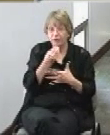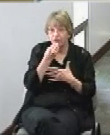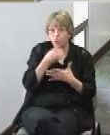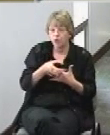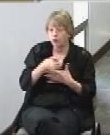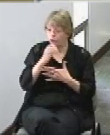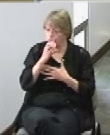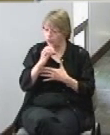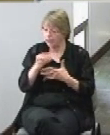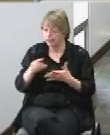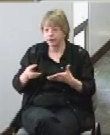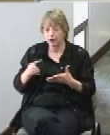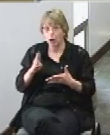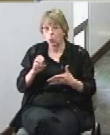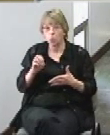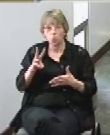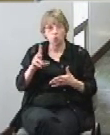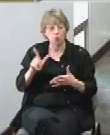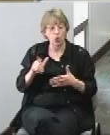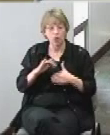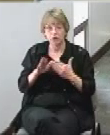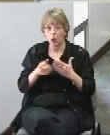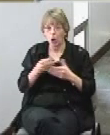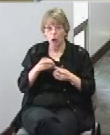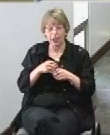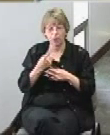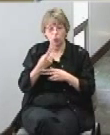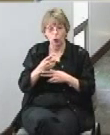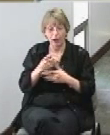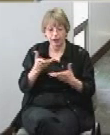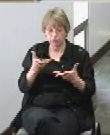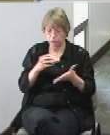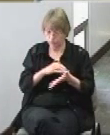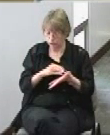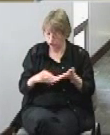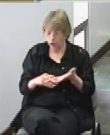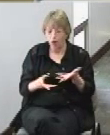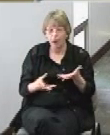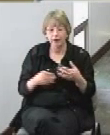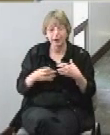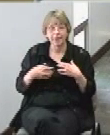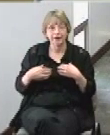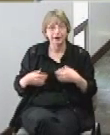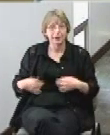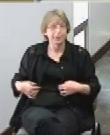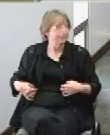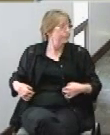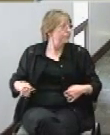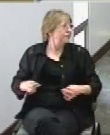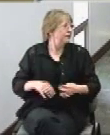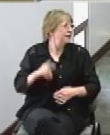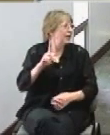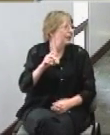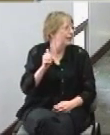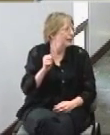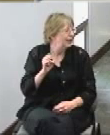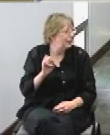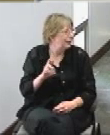and it's a it's an all-in-one deal let's go to the laser tag